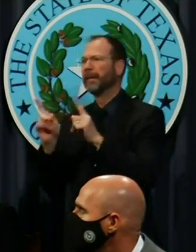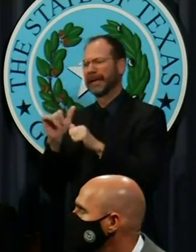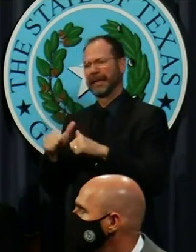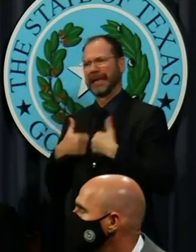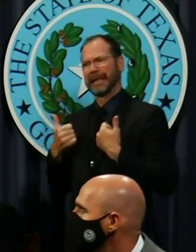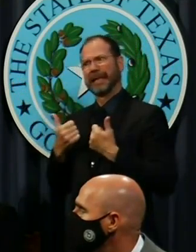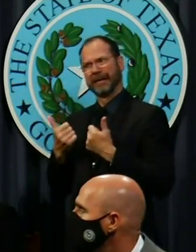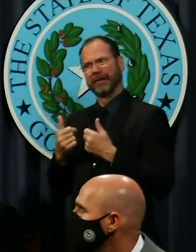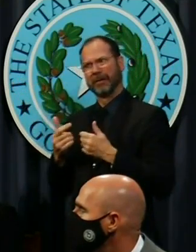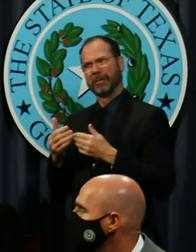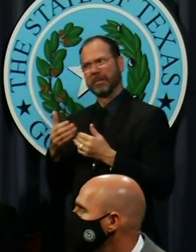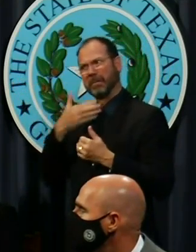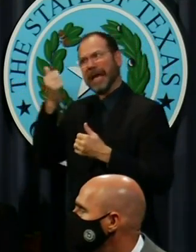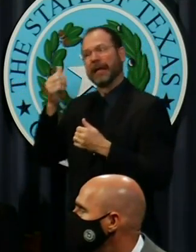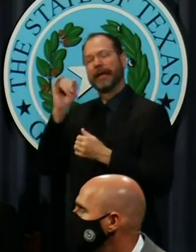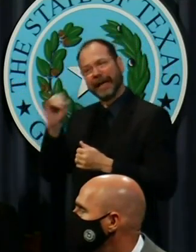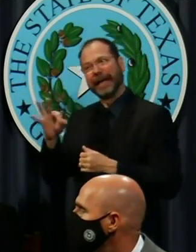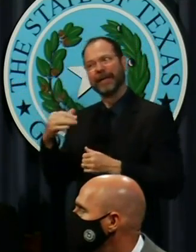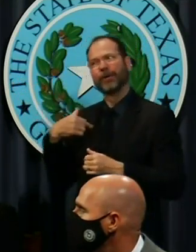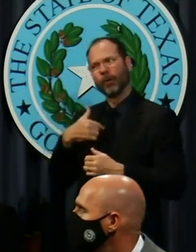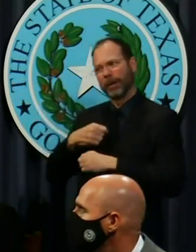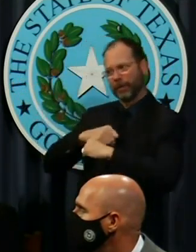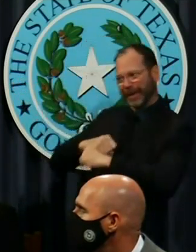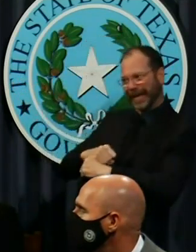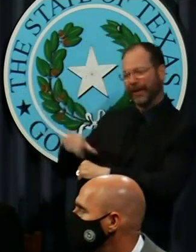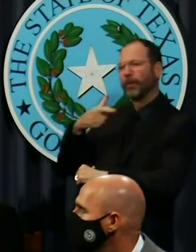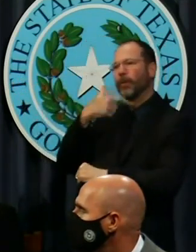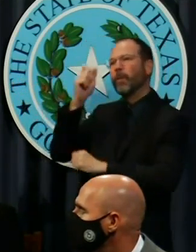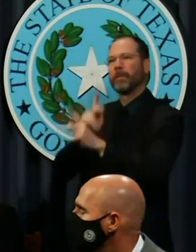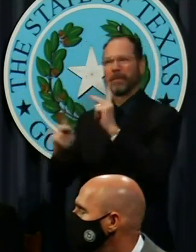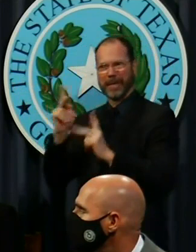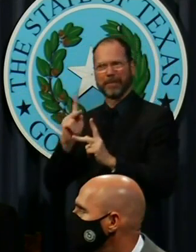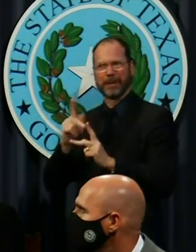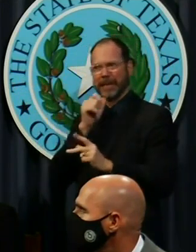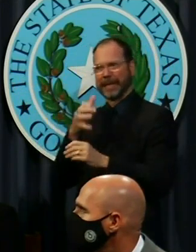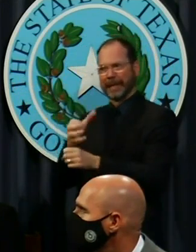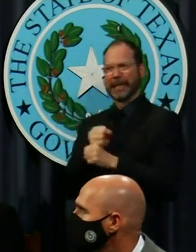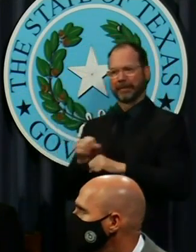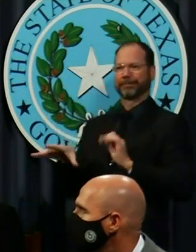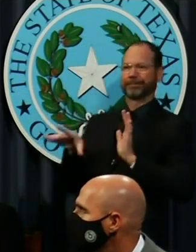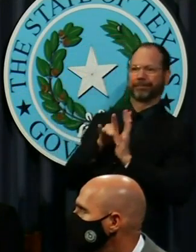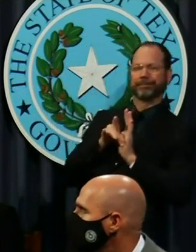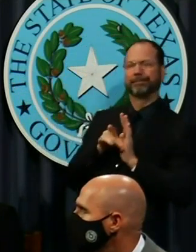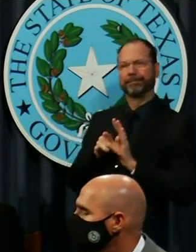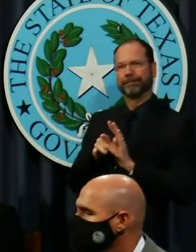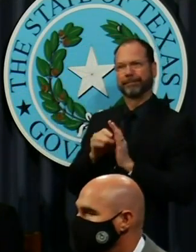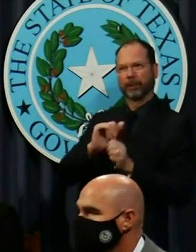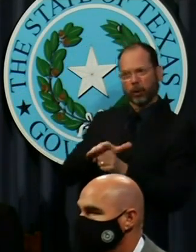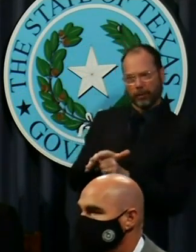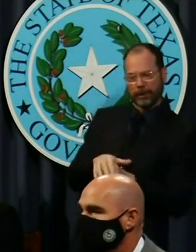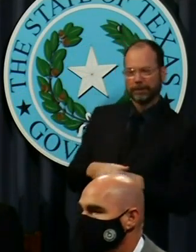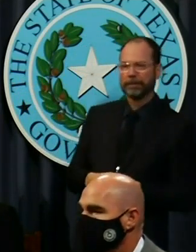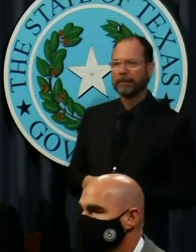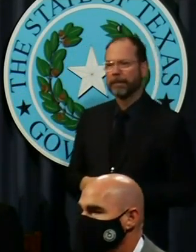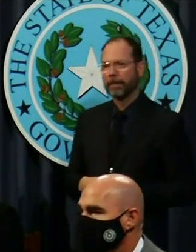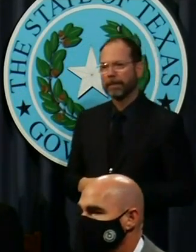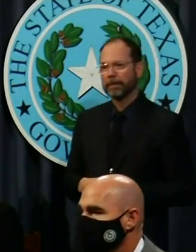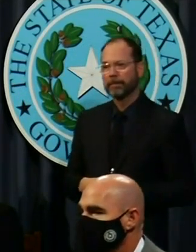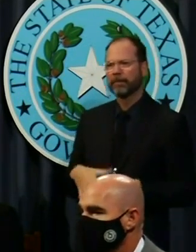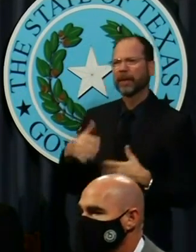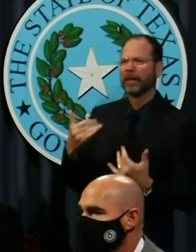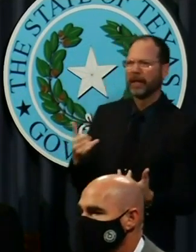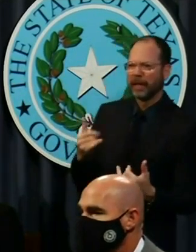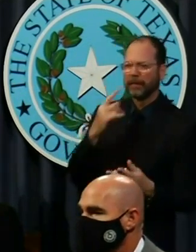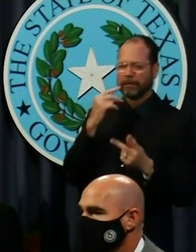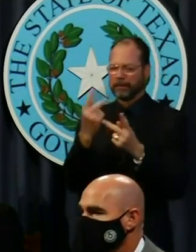by continuing to shield our seniors from exposure to COVID. Now, to determine if we are progressing